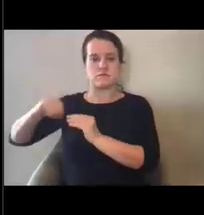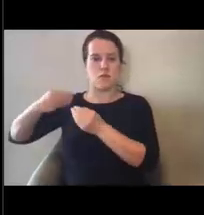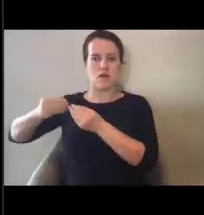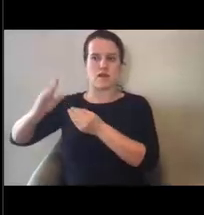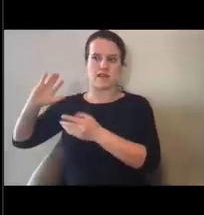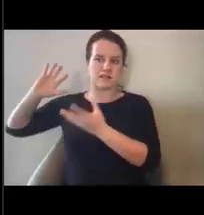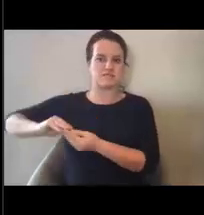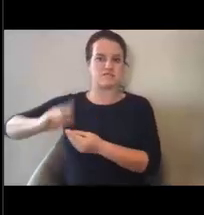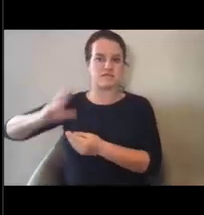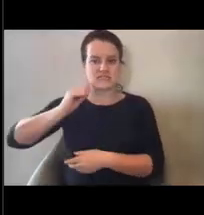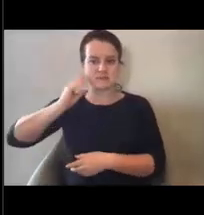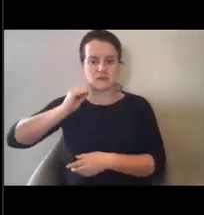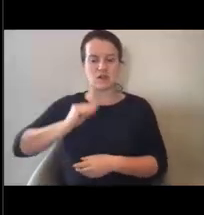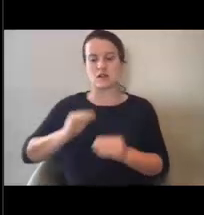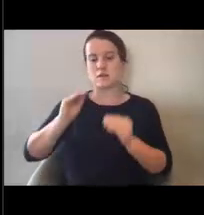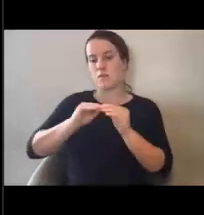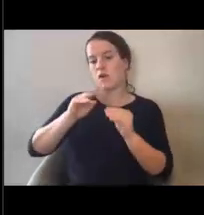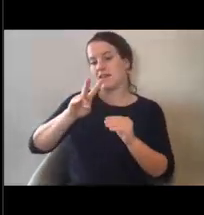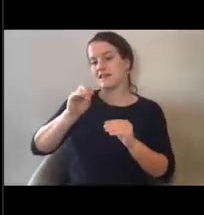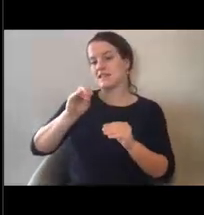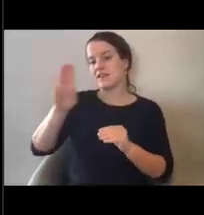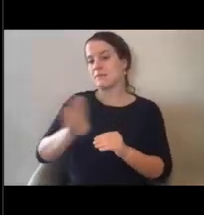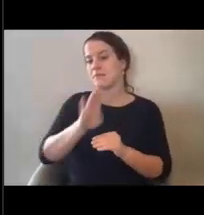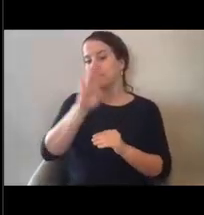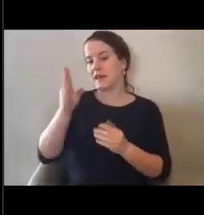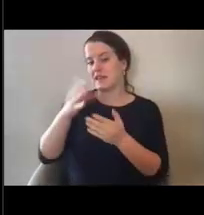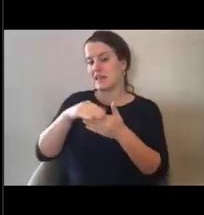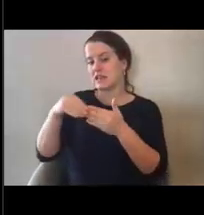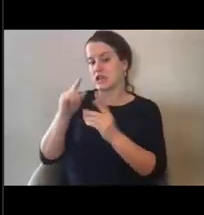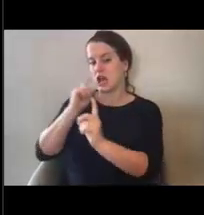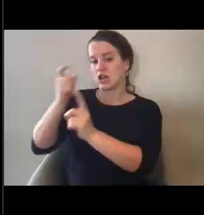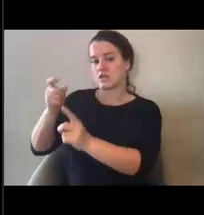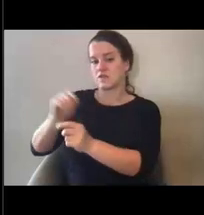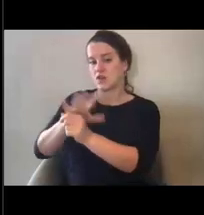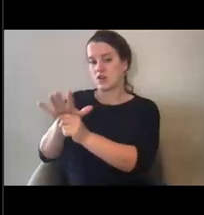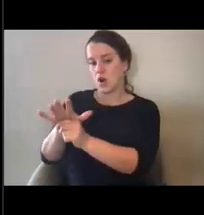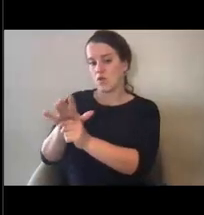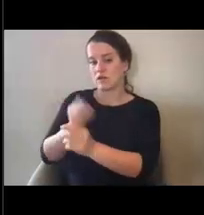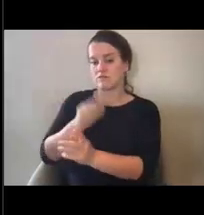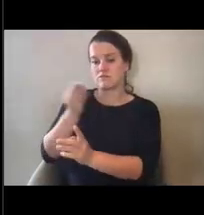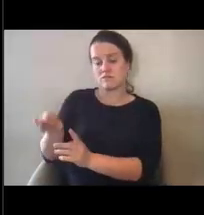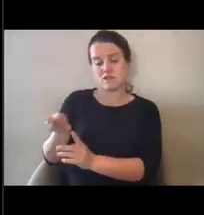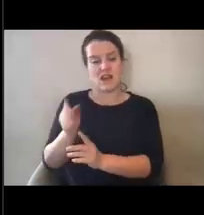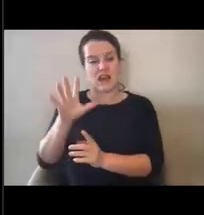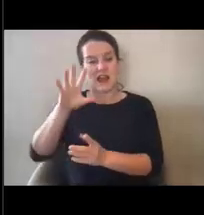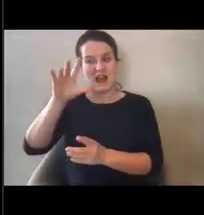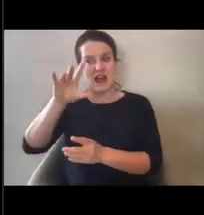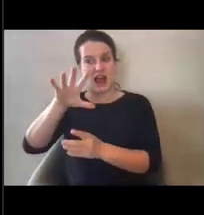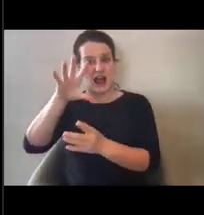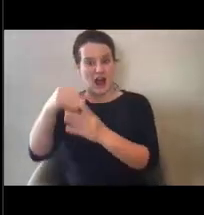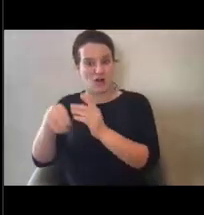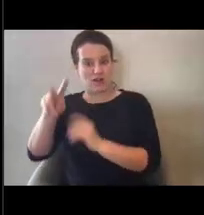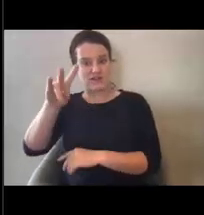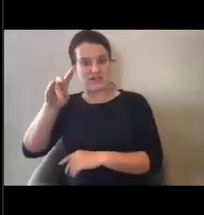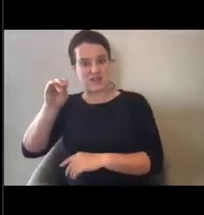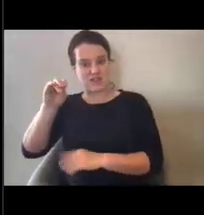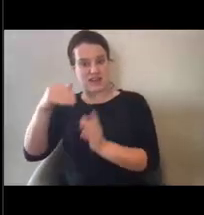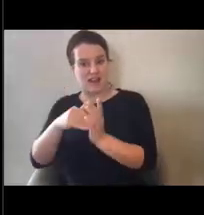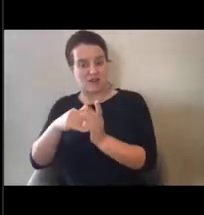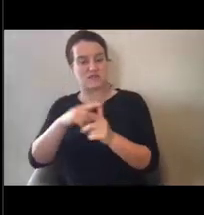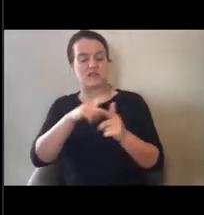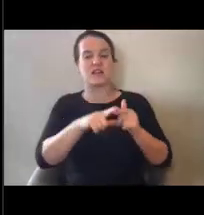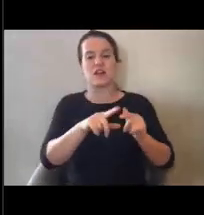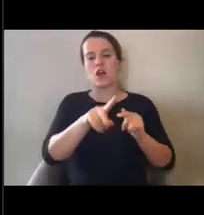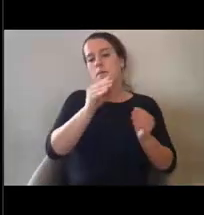towards the COVID response. And of that number, more than $22 billion is in public assistance.